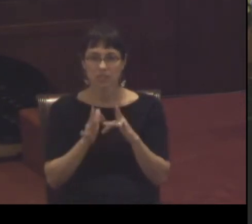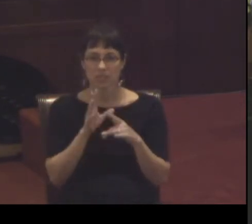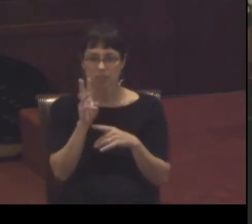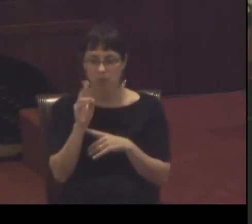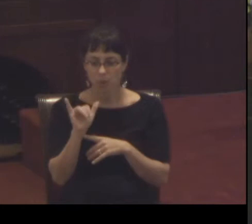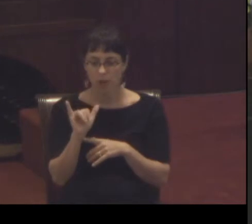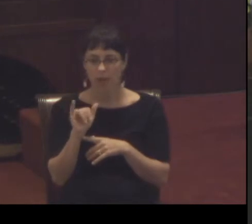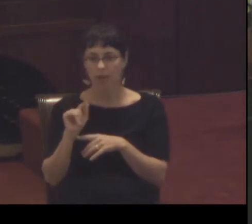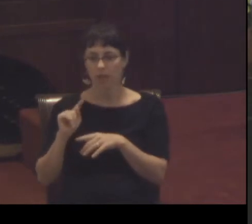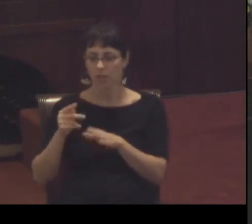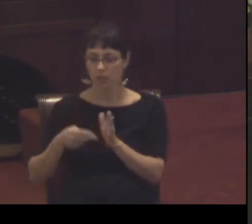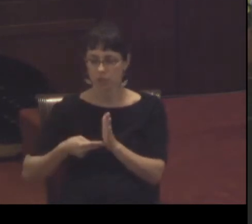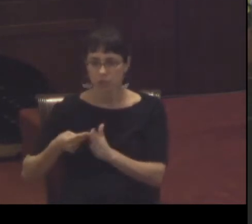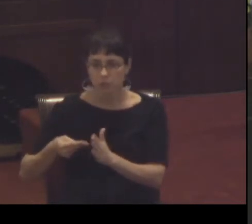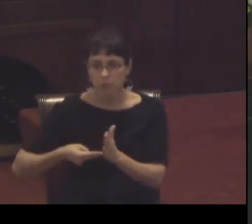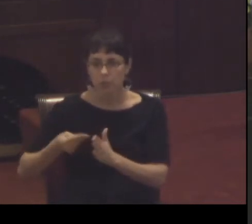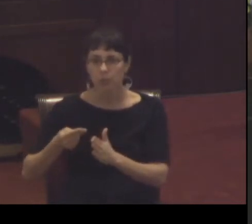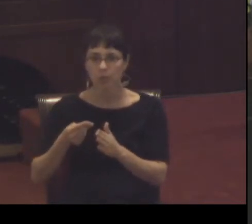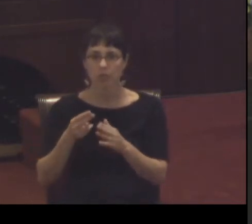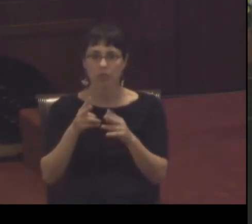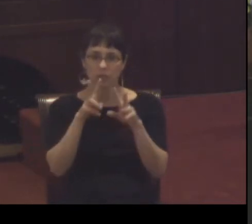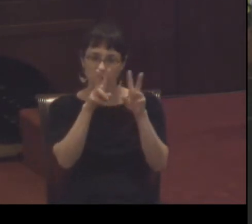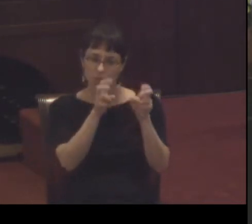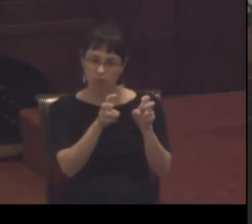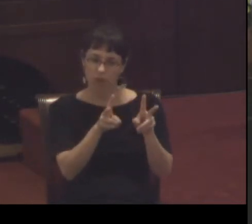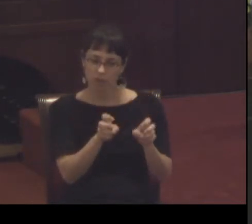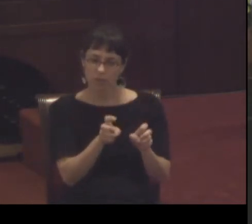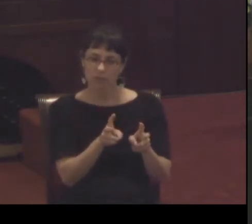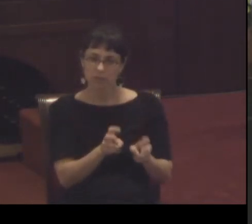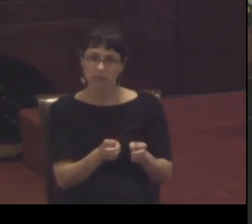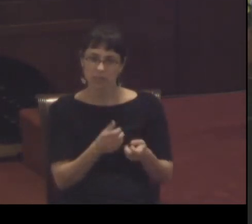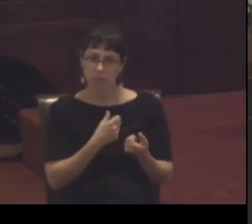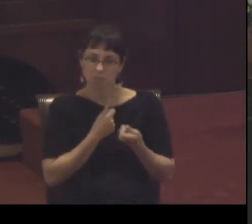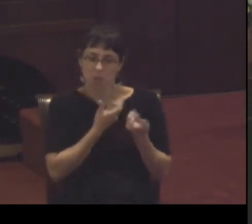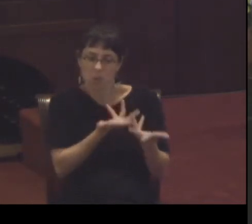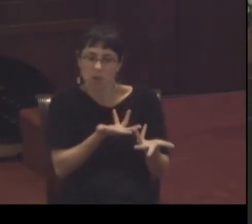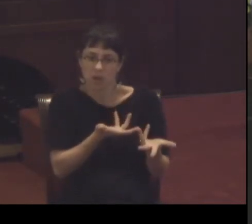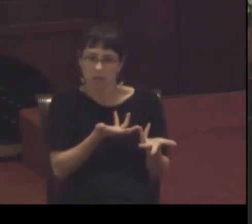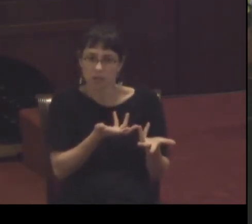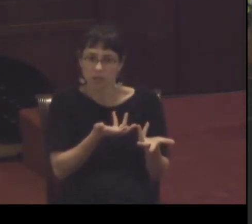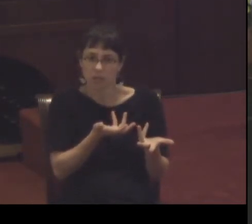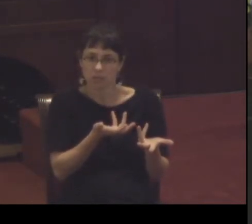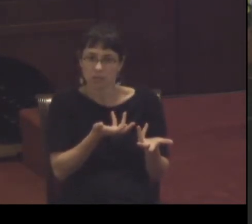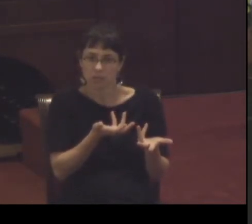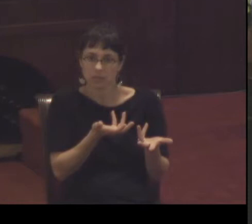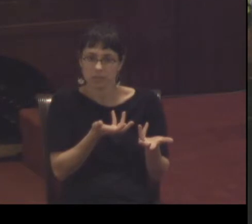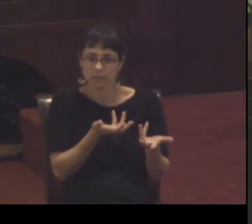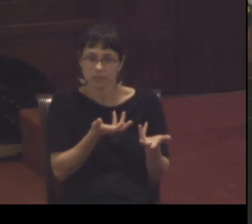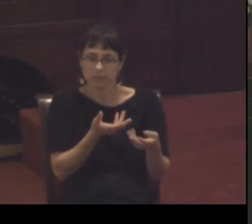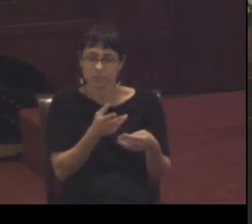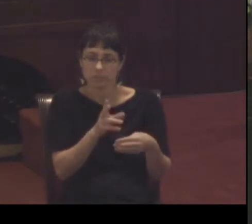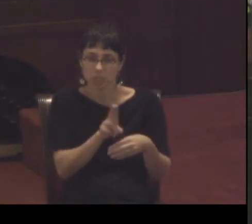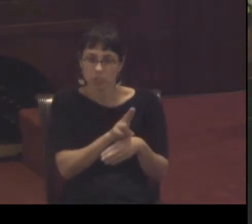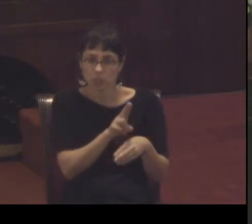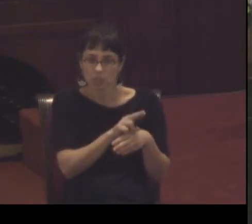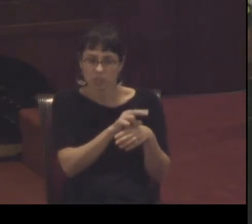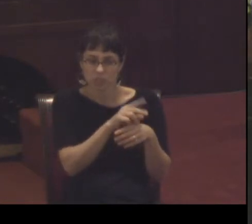specific phrases that he finds poetically weaving into this first section